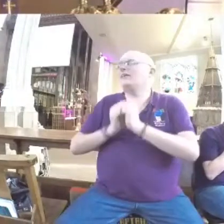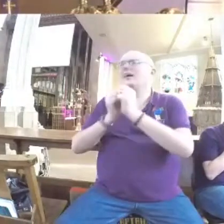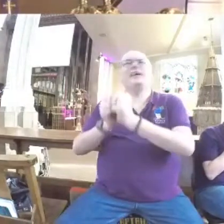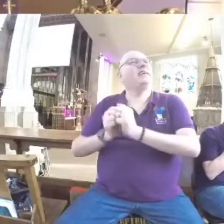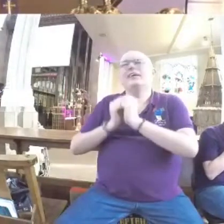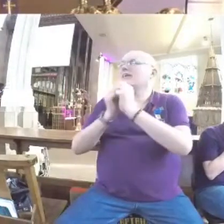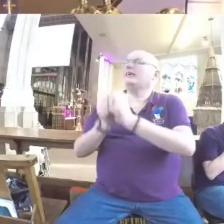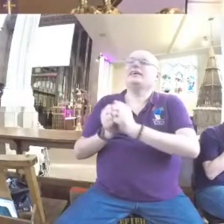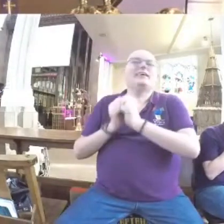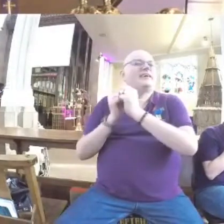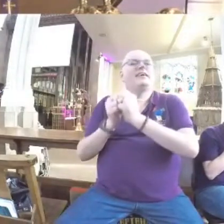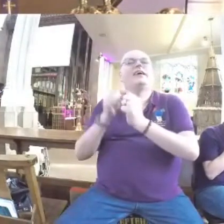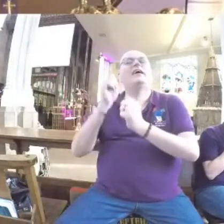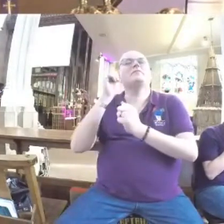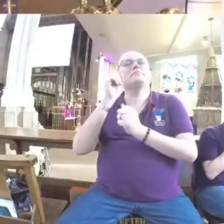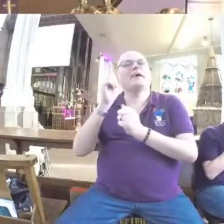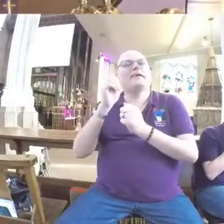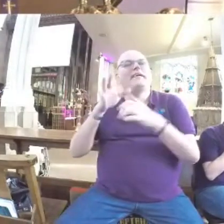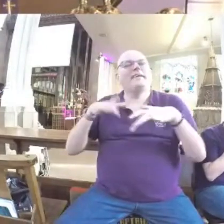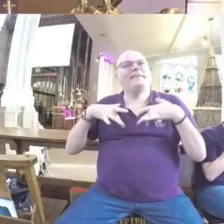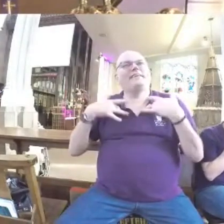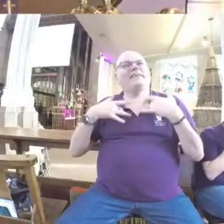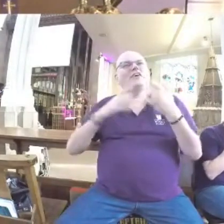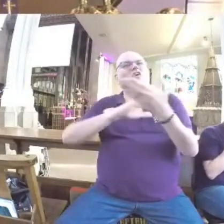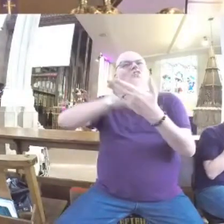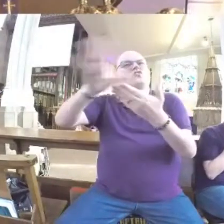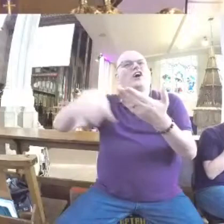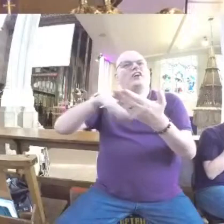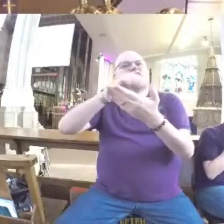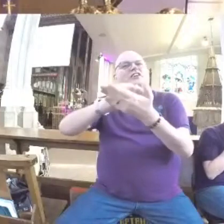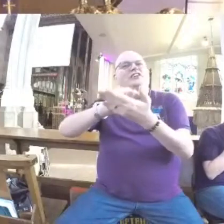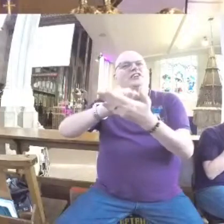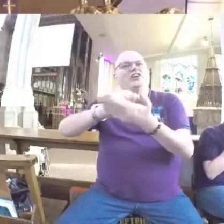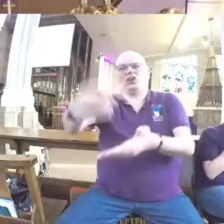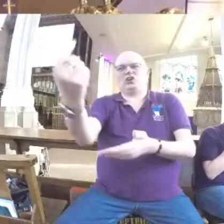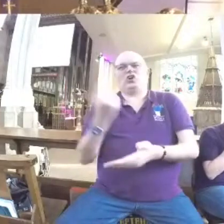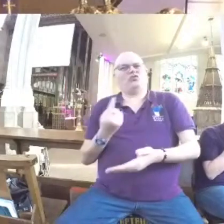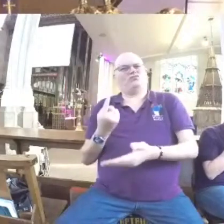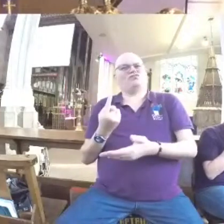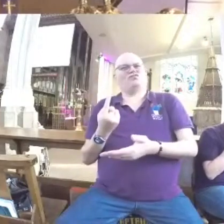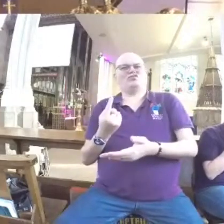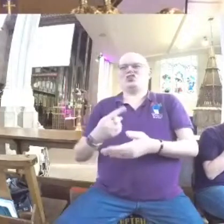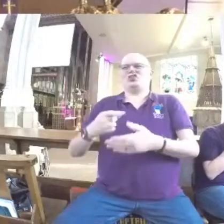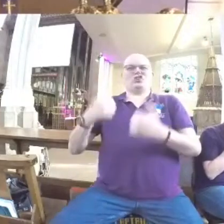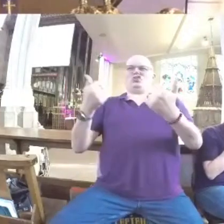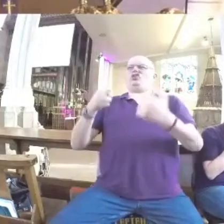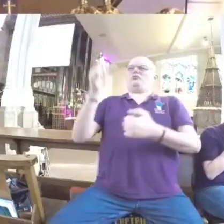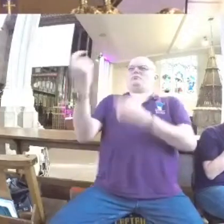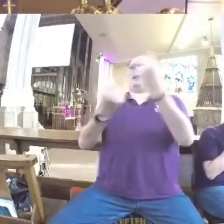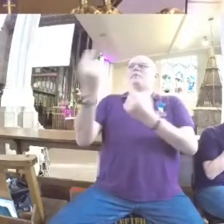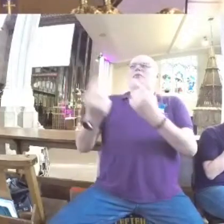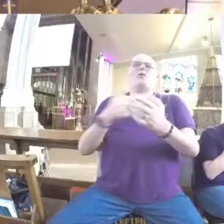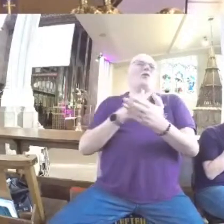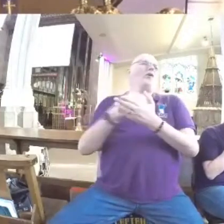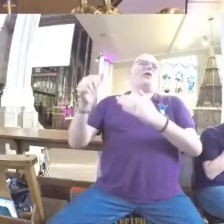We're not worthy. There's a perception that the righteous come to church on a Sunday, the do-gooders, the people who always do